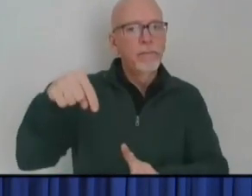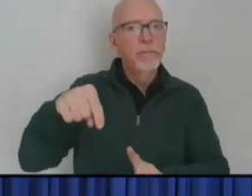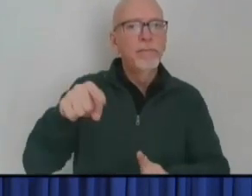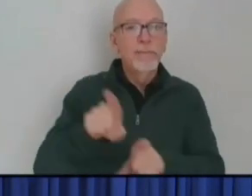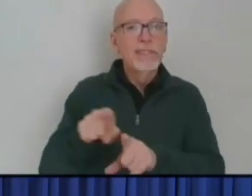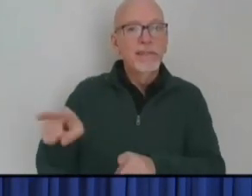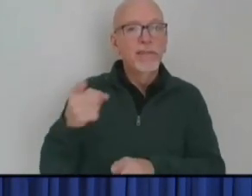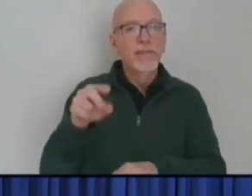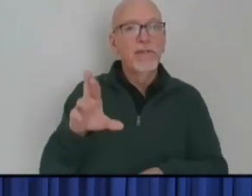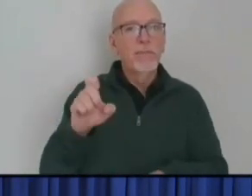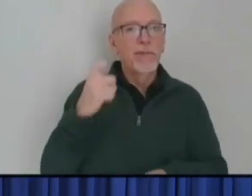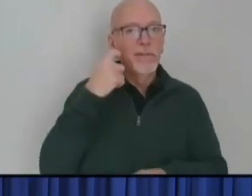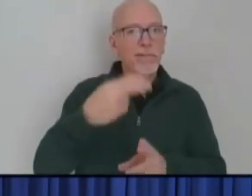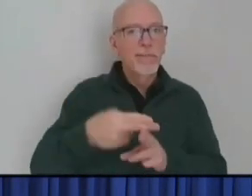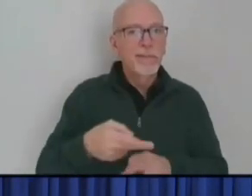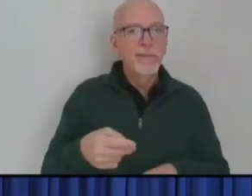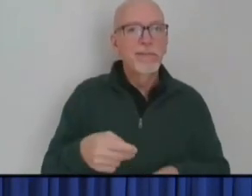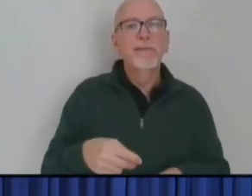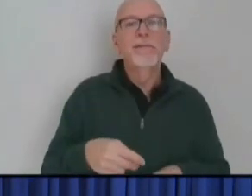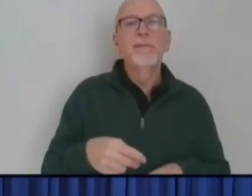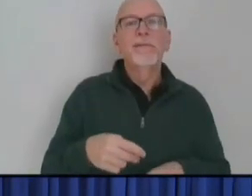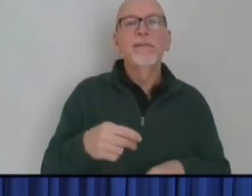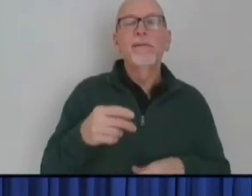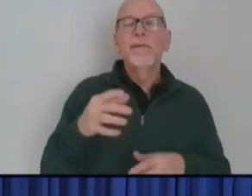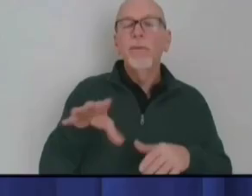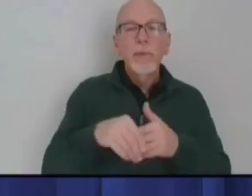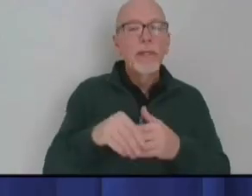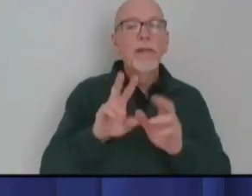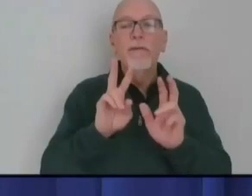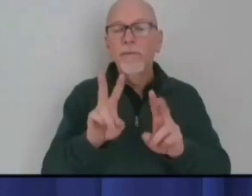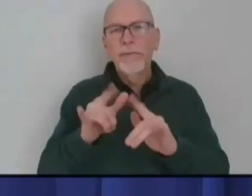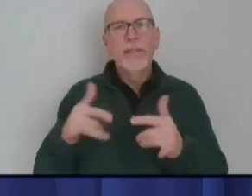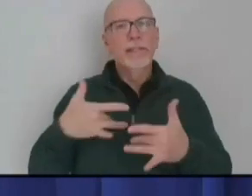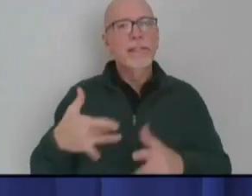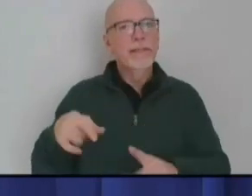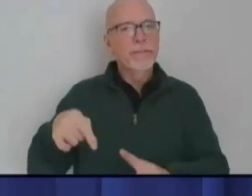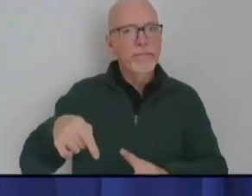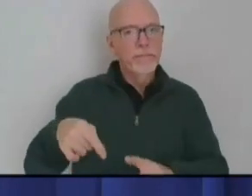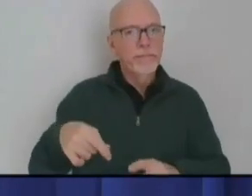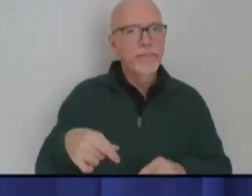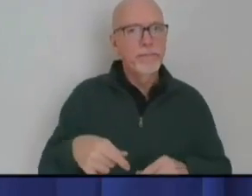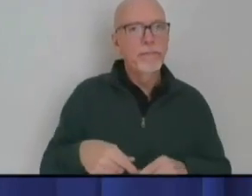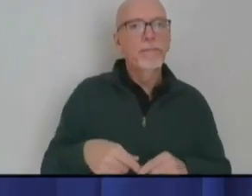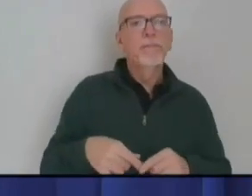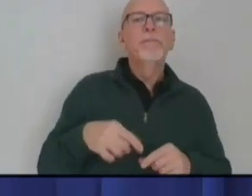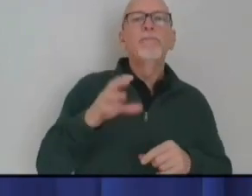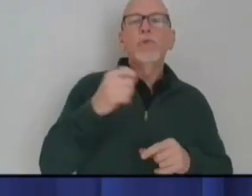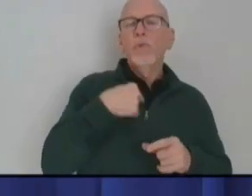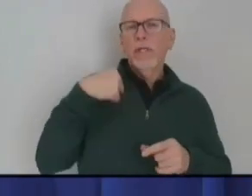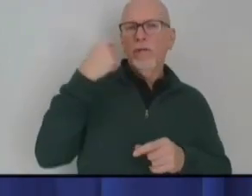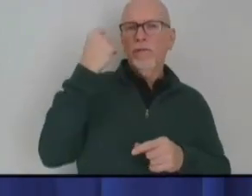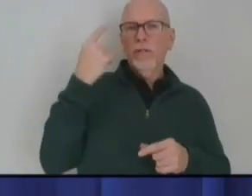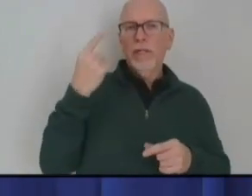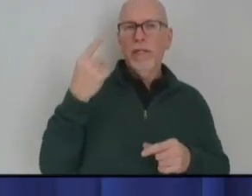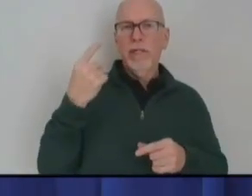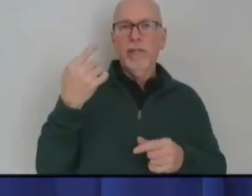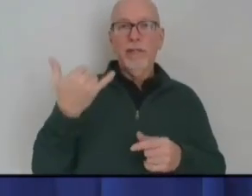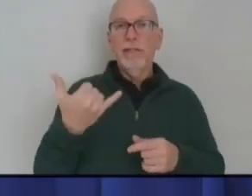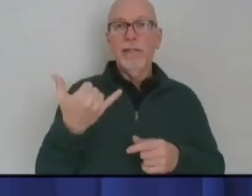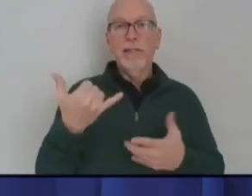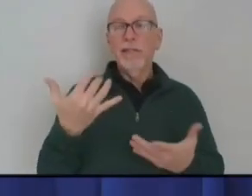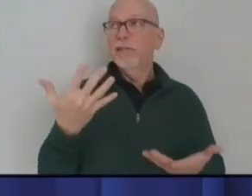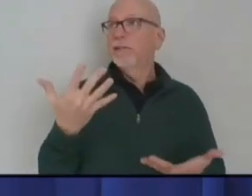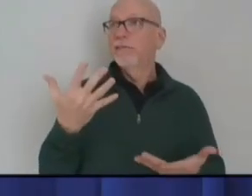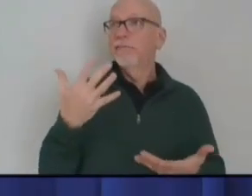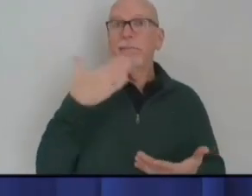exactly why we made that decision. And hopefully this will make a difference. And we just understand this comes at a rotten time of the year